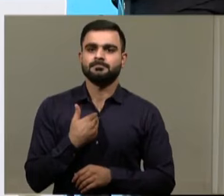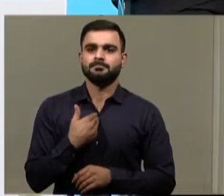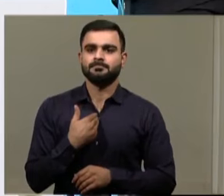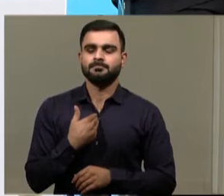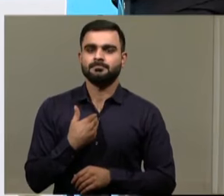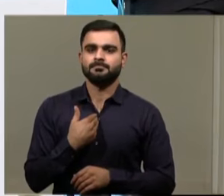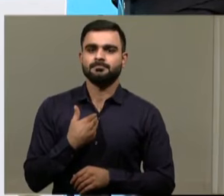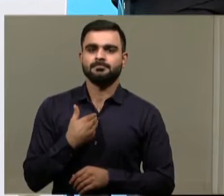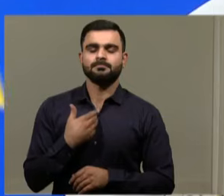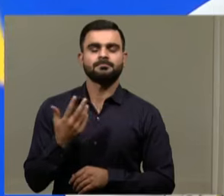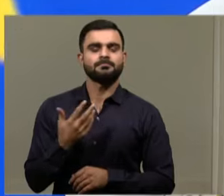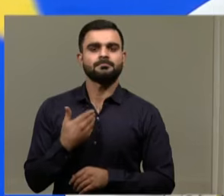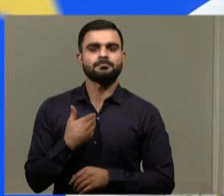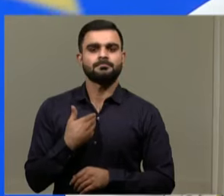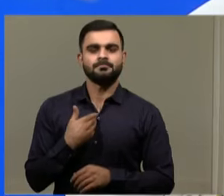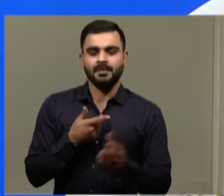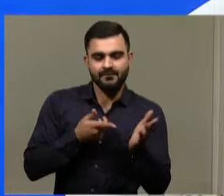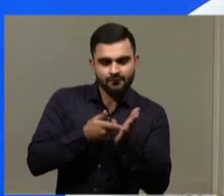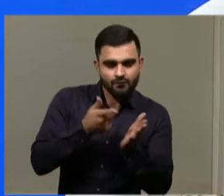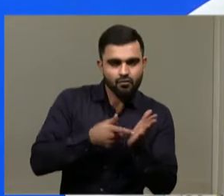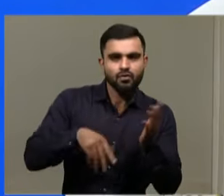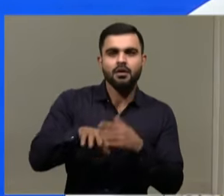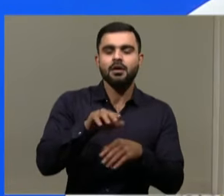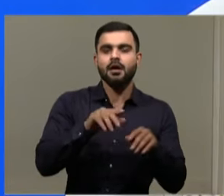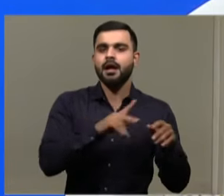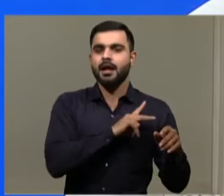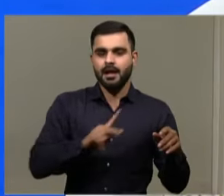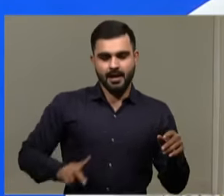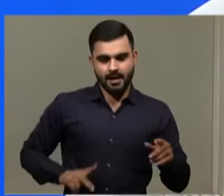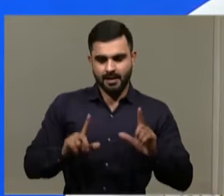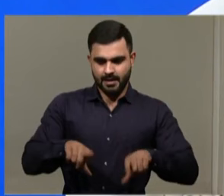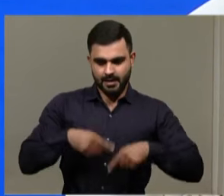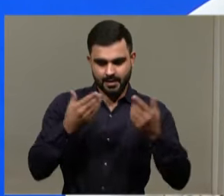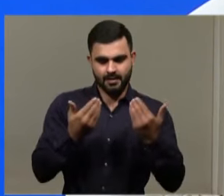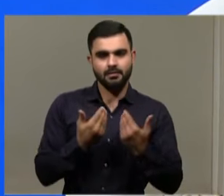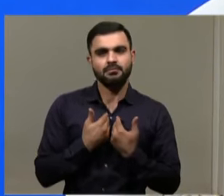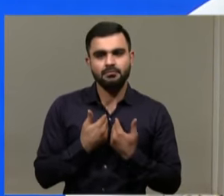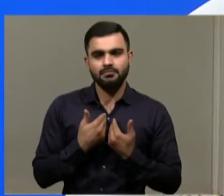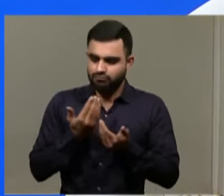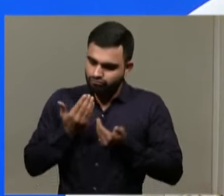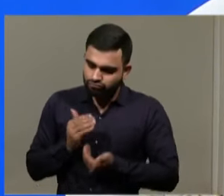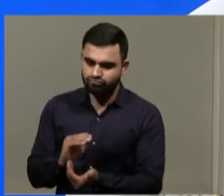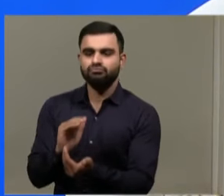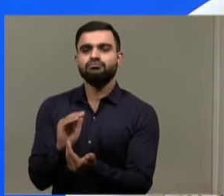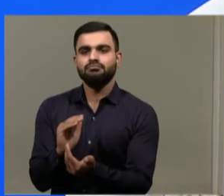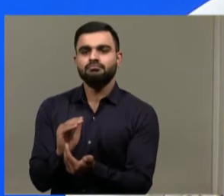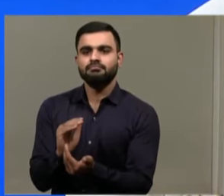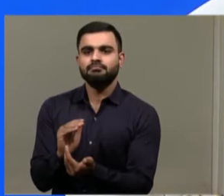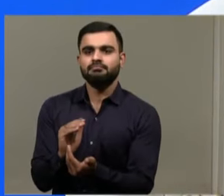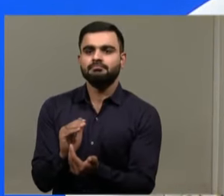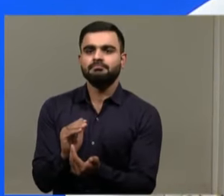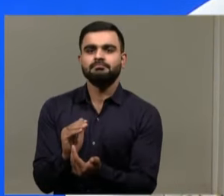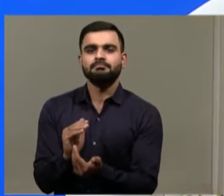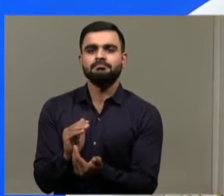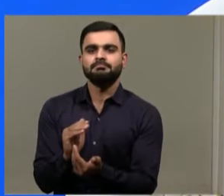a rural part of Karnataka. So, I also born with, I wish